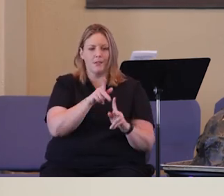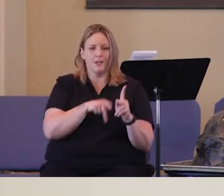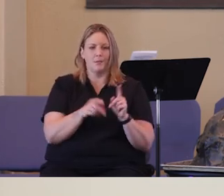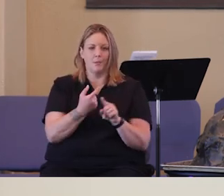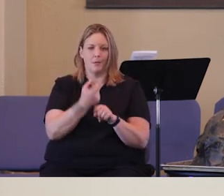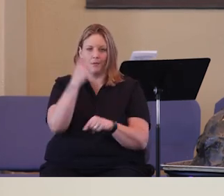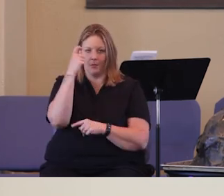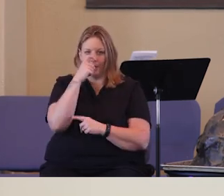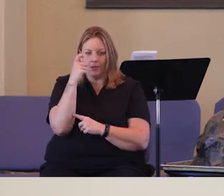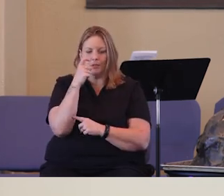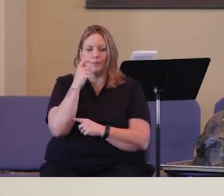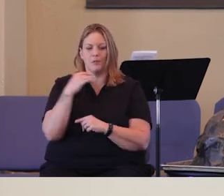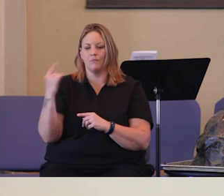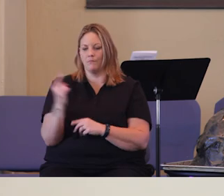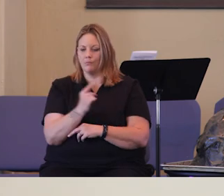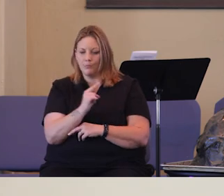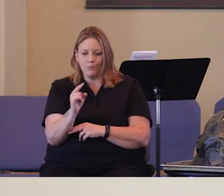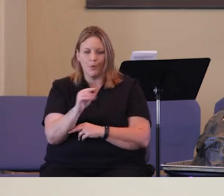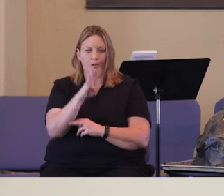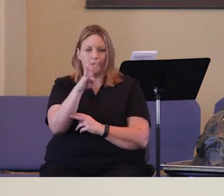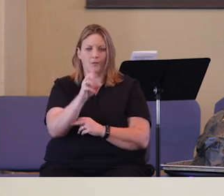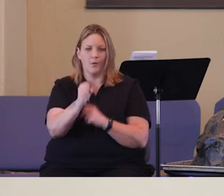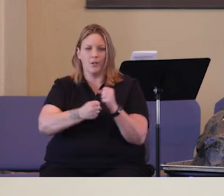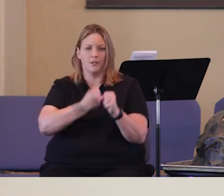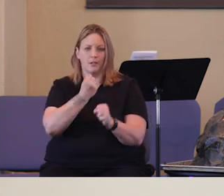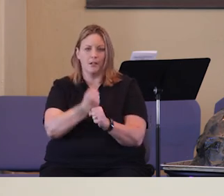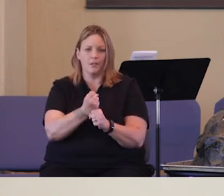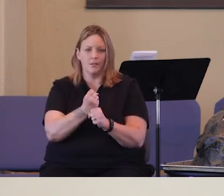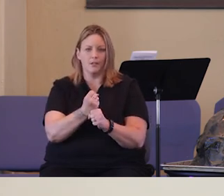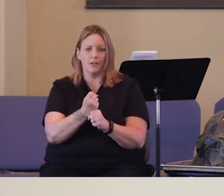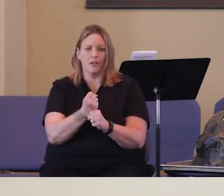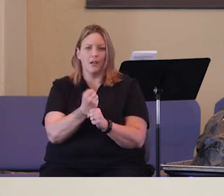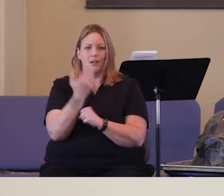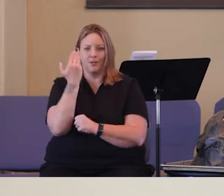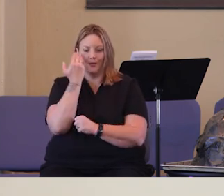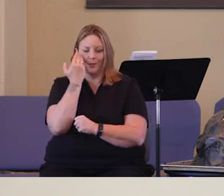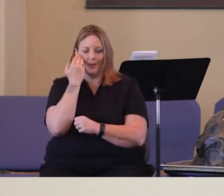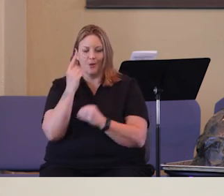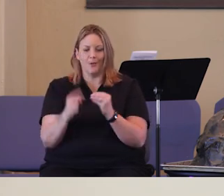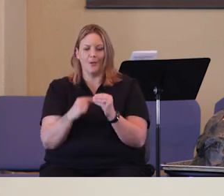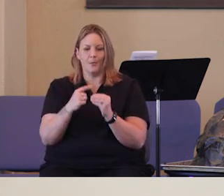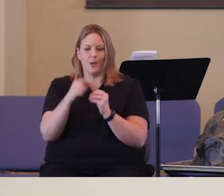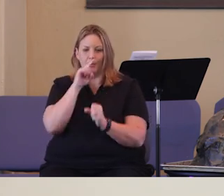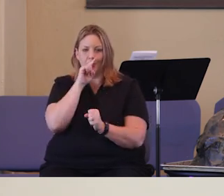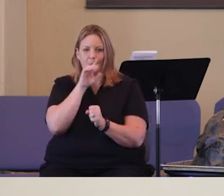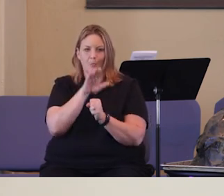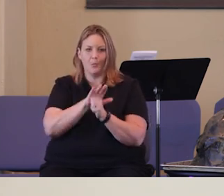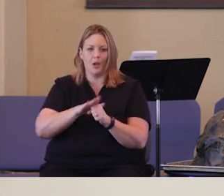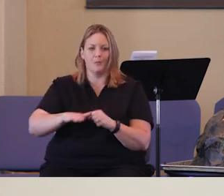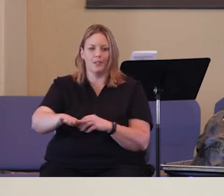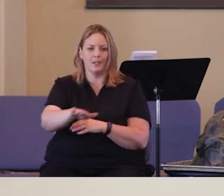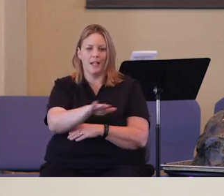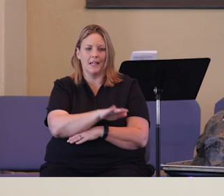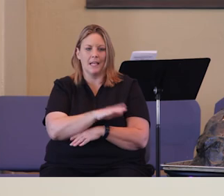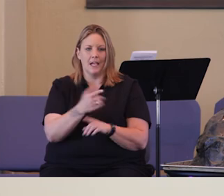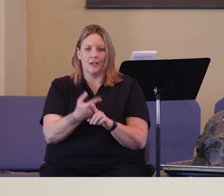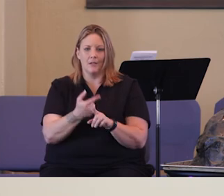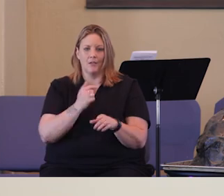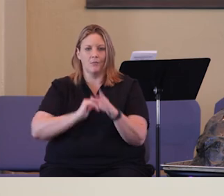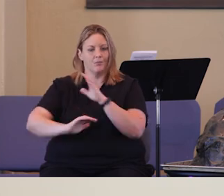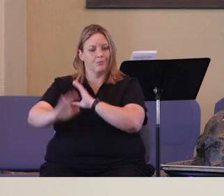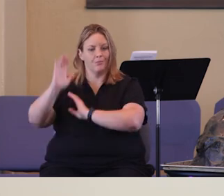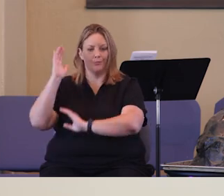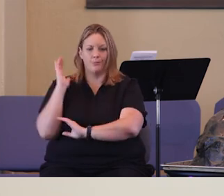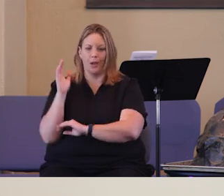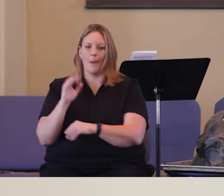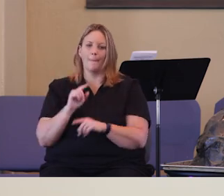Egypt, done all these mighty things, he had wandered in the wilderness for 40 years, and he has known about the promised land from